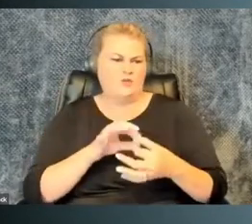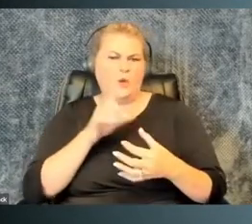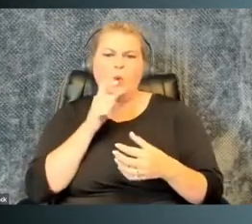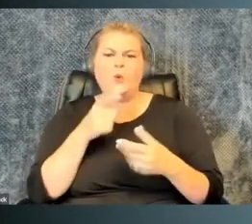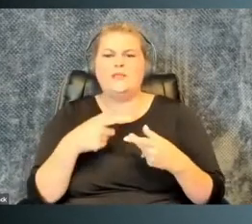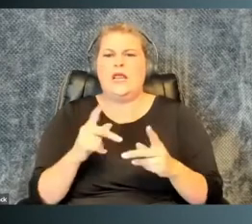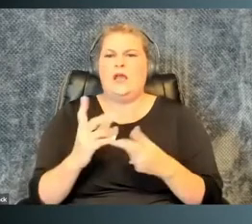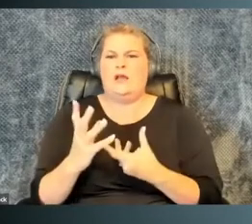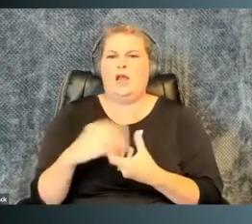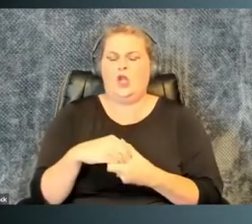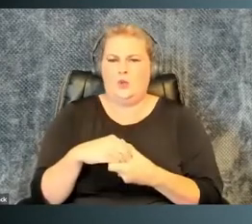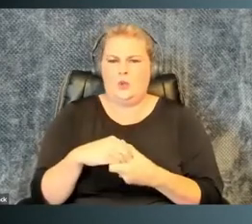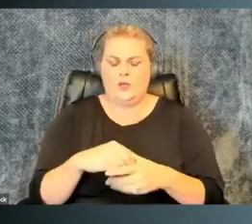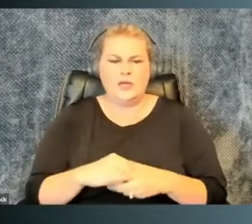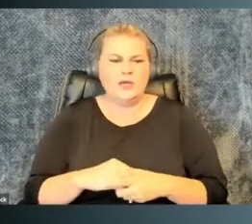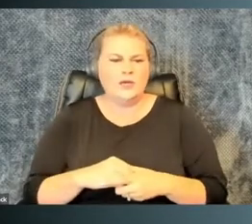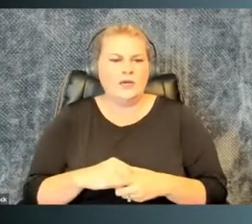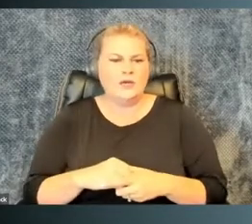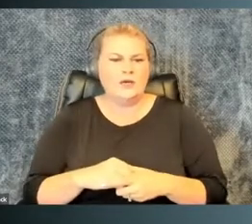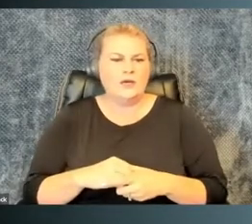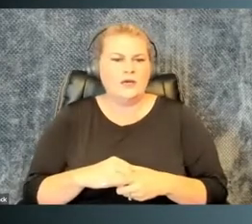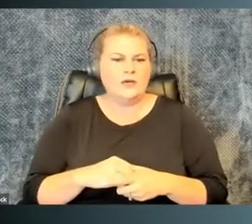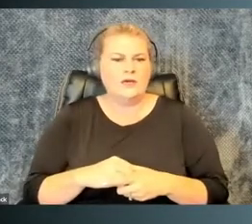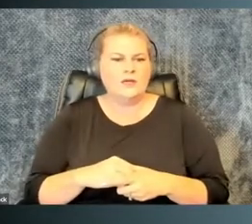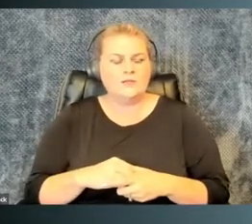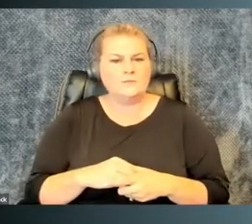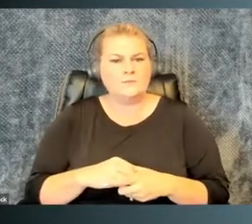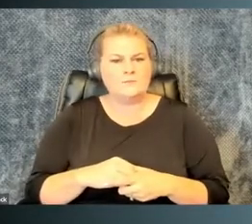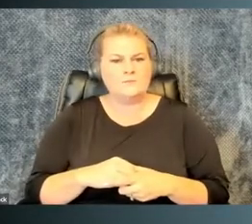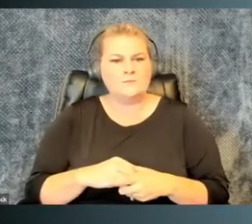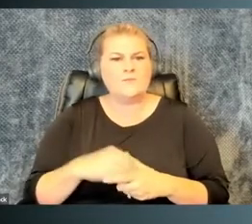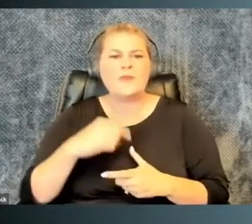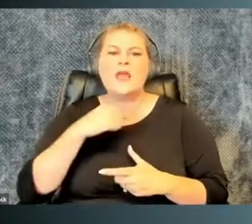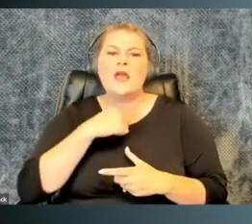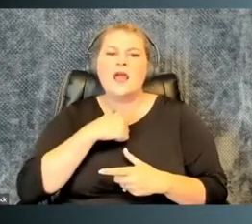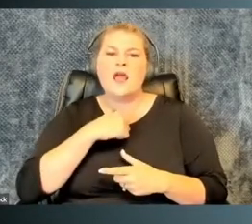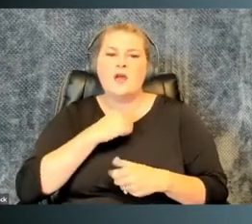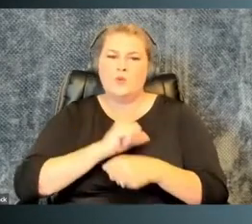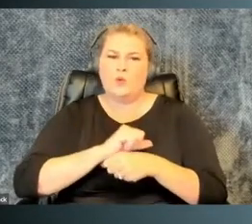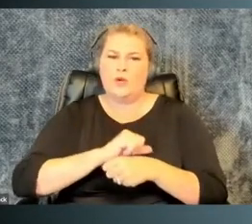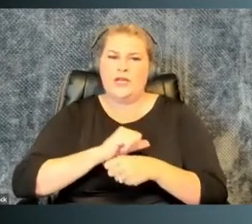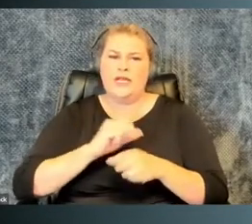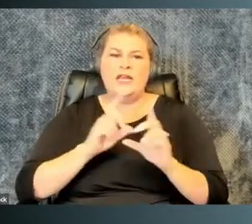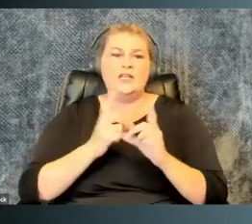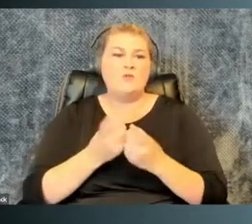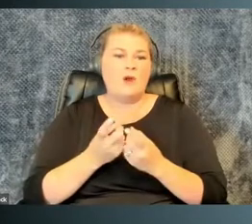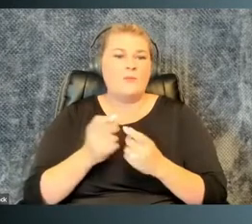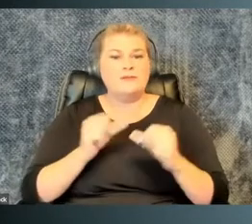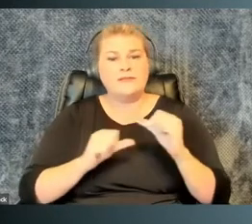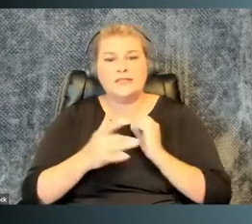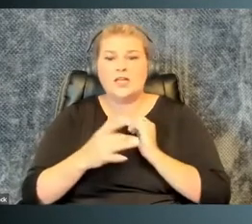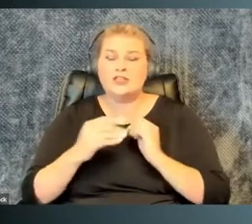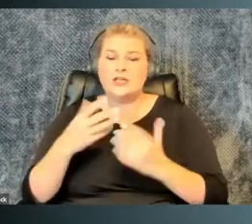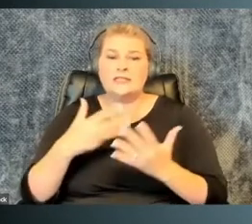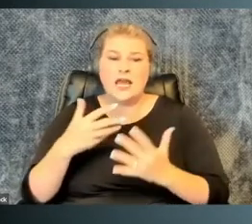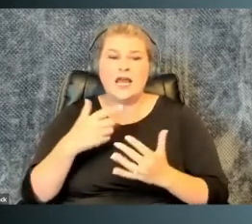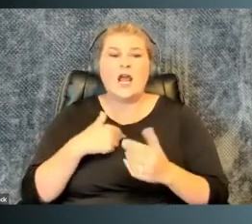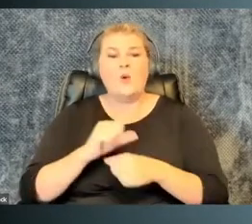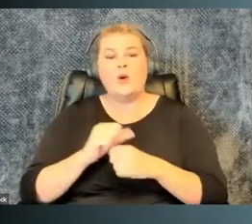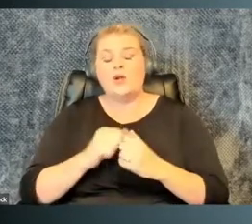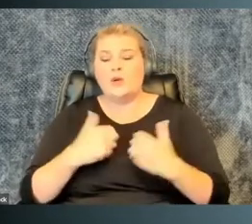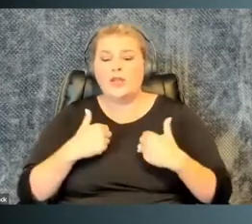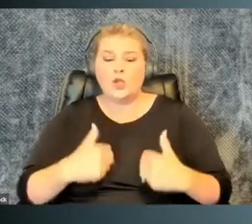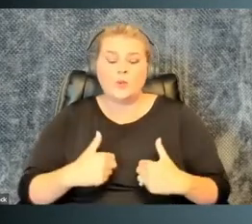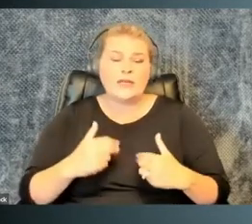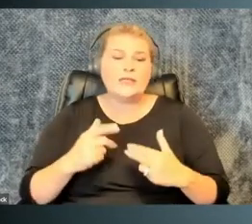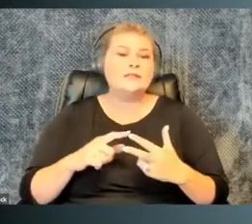in terms of who gets to be includable. I want space. So I'm working in a department of science, technology,